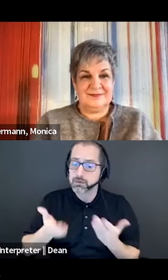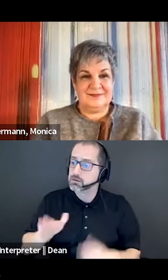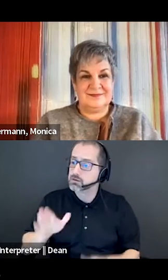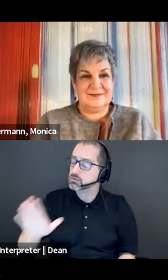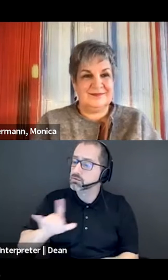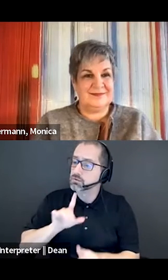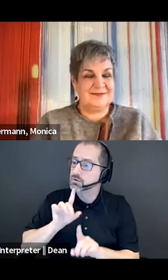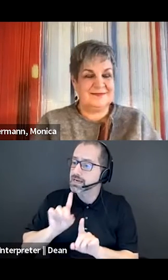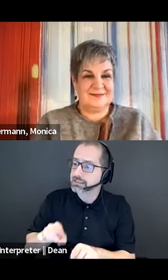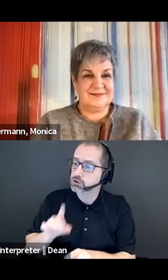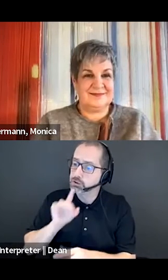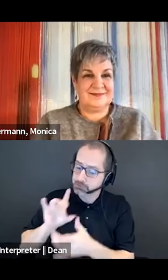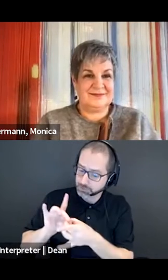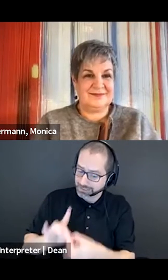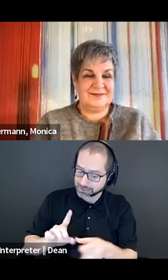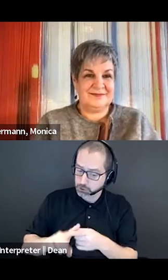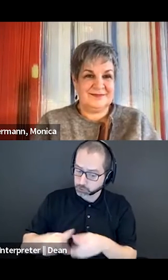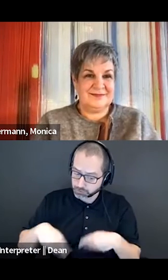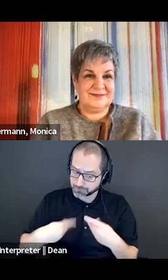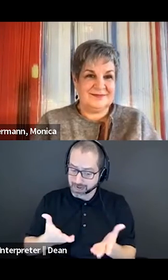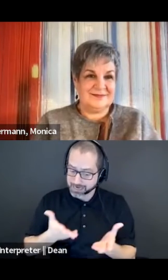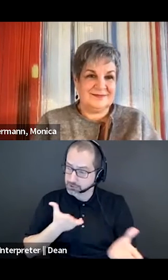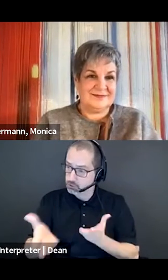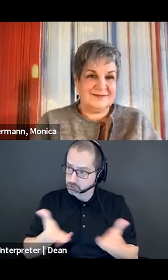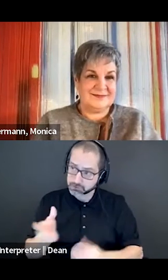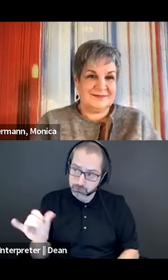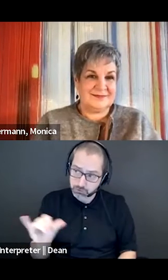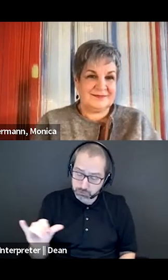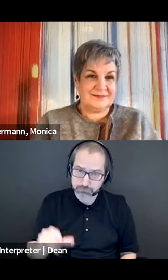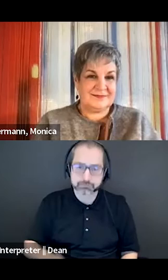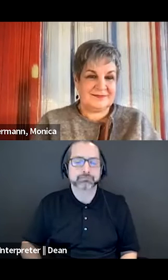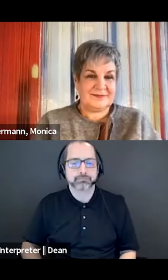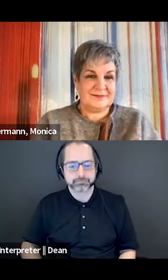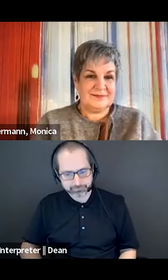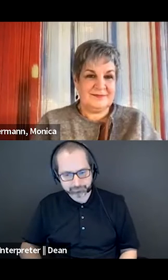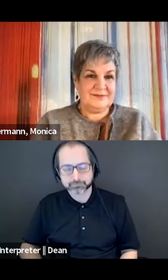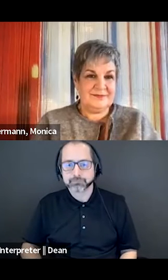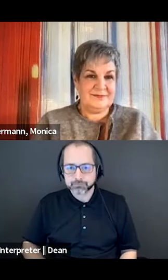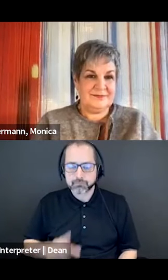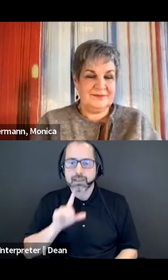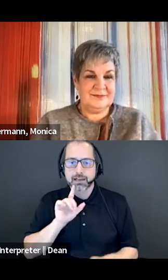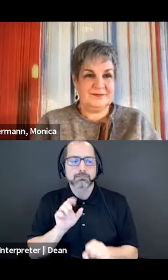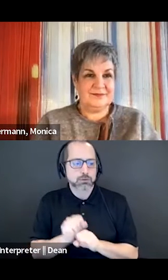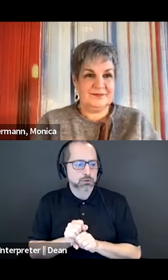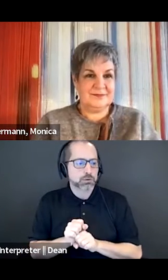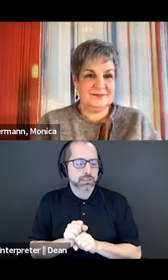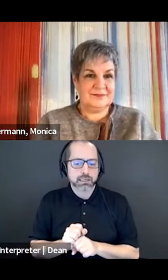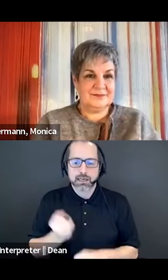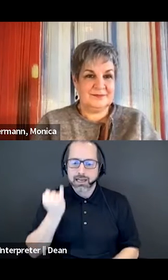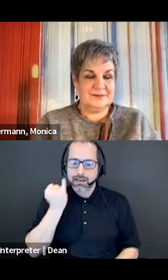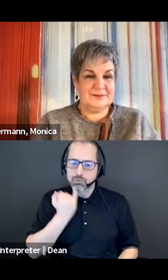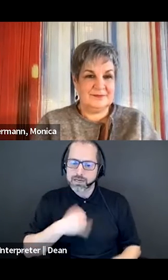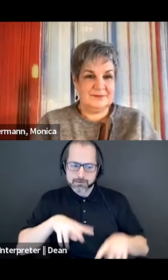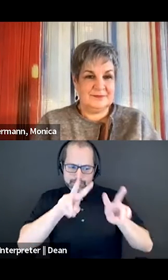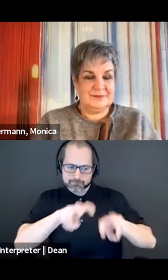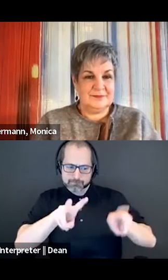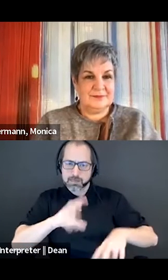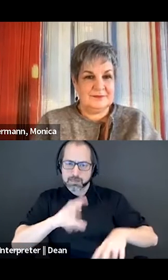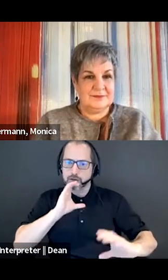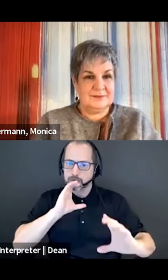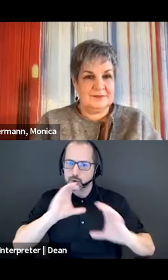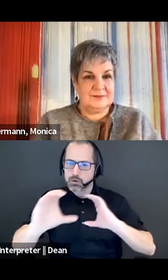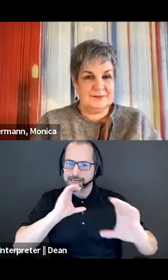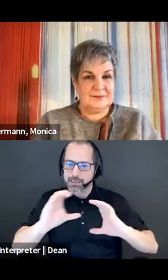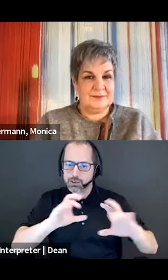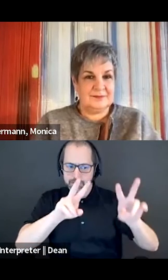service providing as well. Yeah, absolutely. And, you know, when we look at communication from a